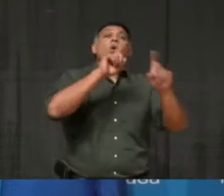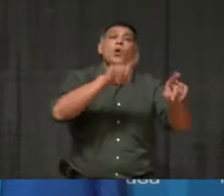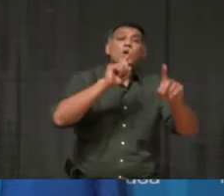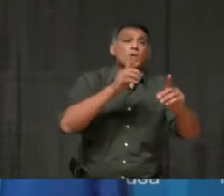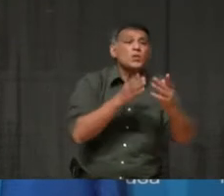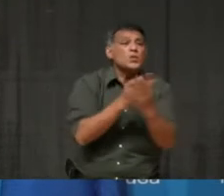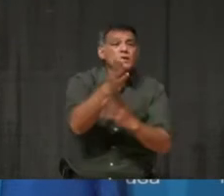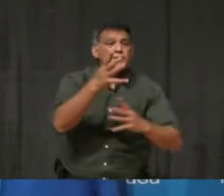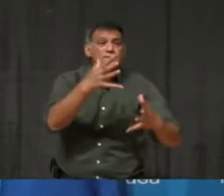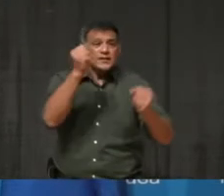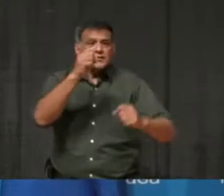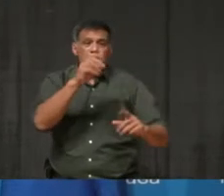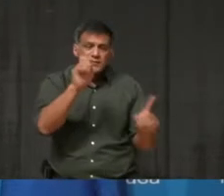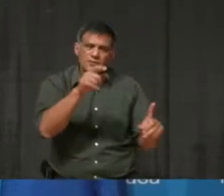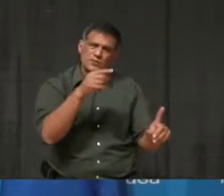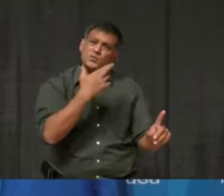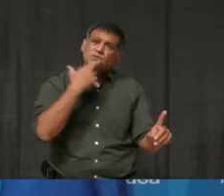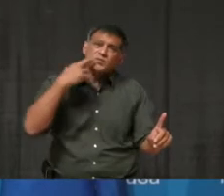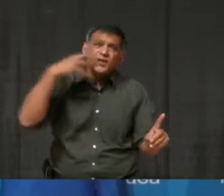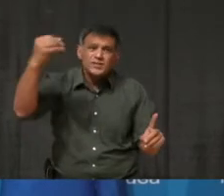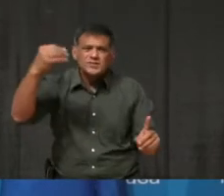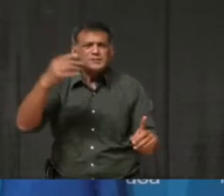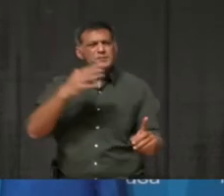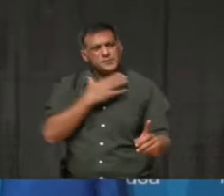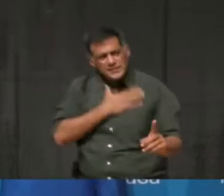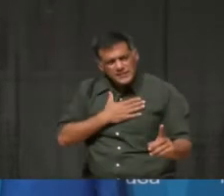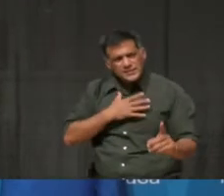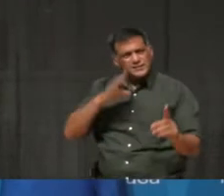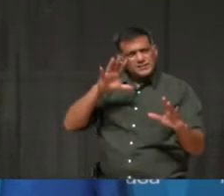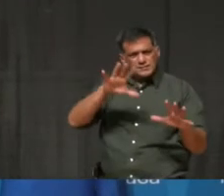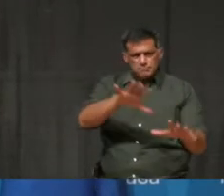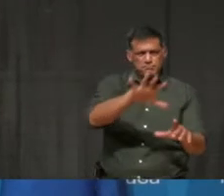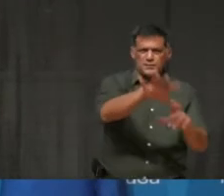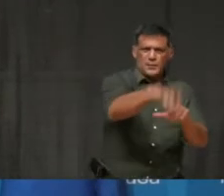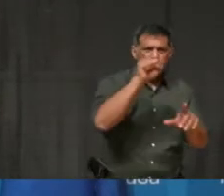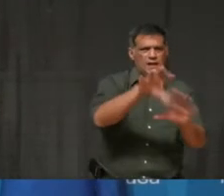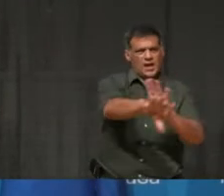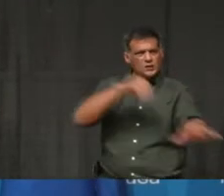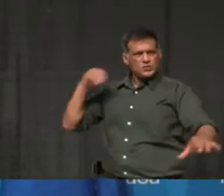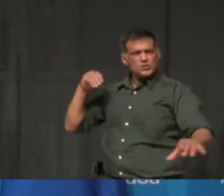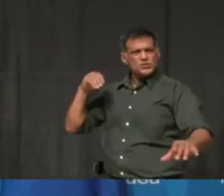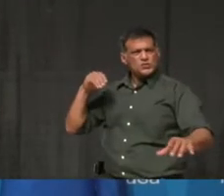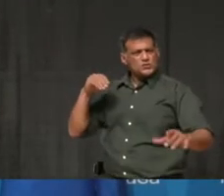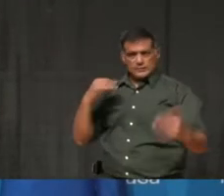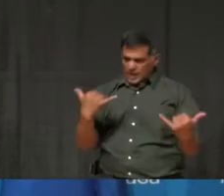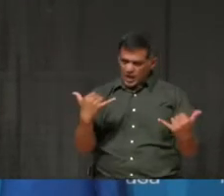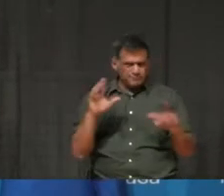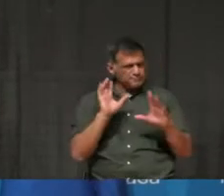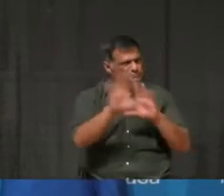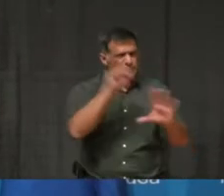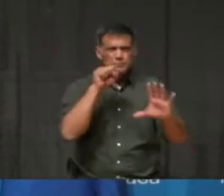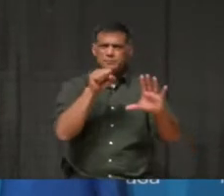from our amazing restaurants. As much as you can. They need us now more than ever.